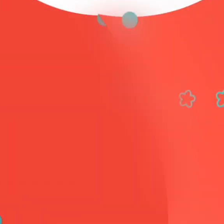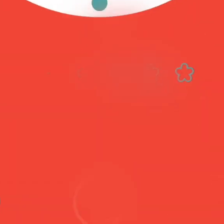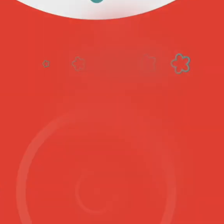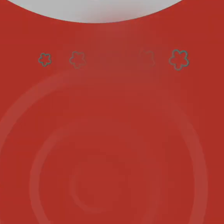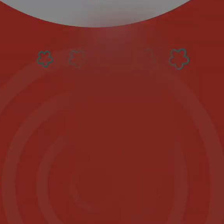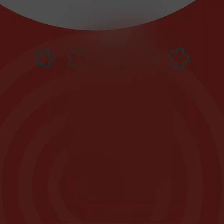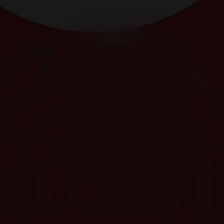Listen